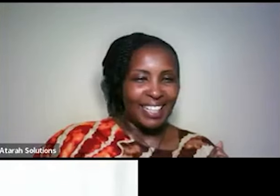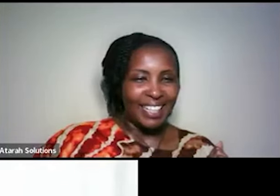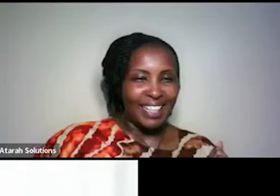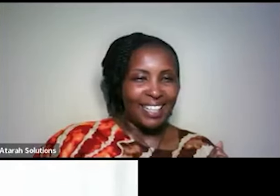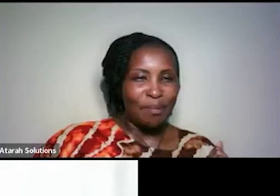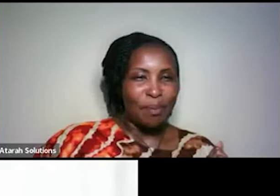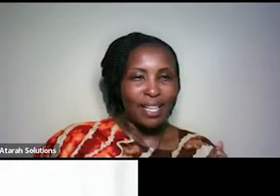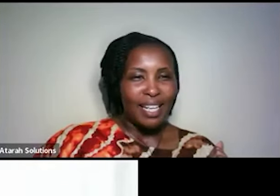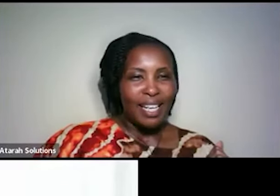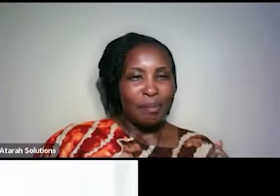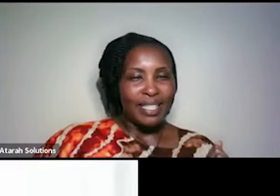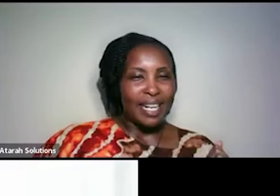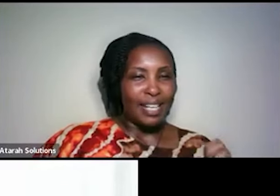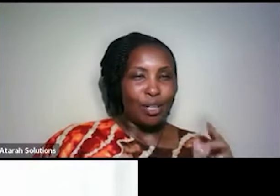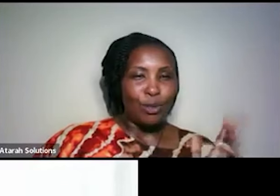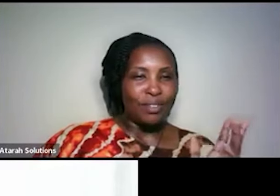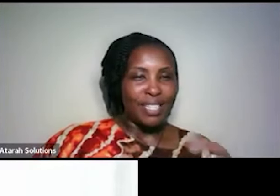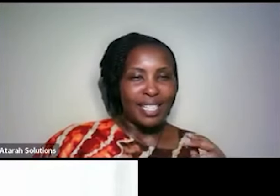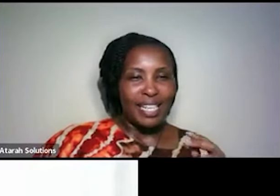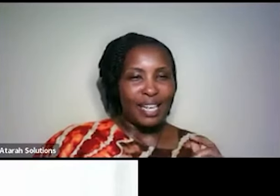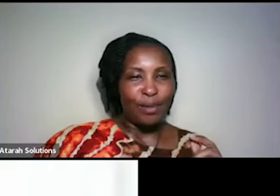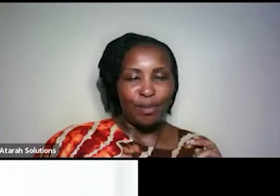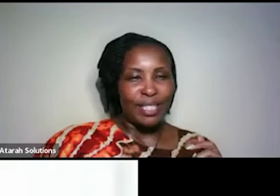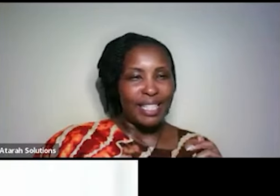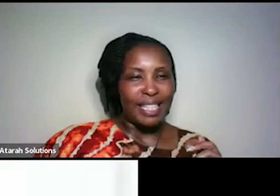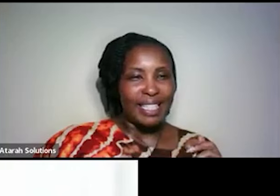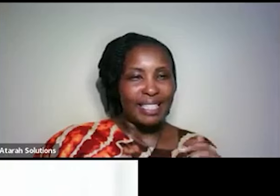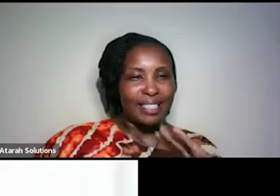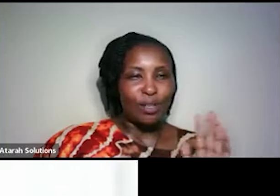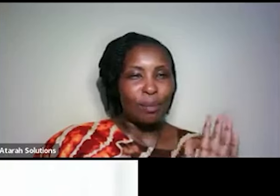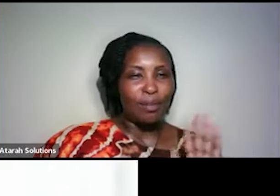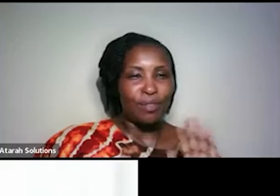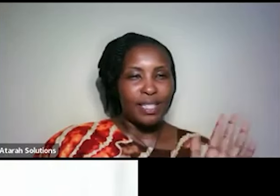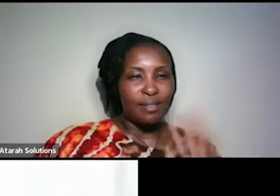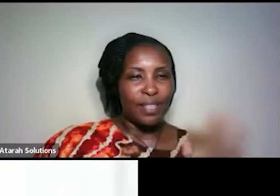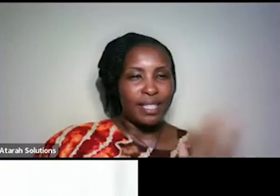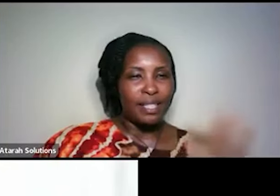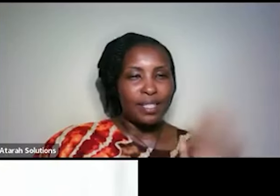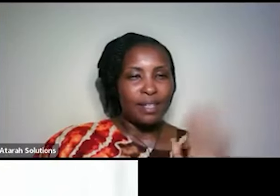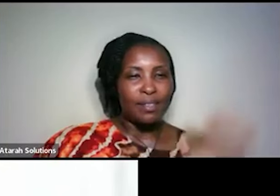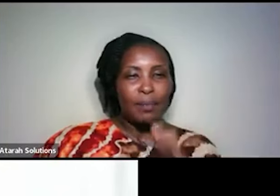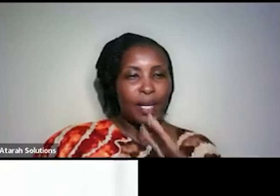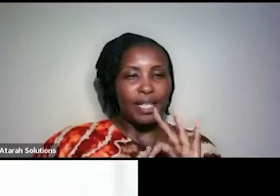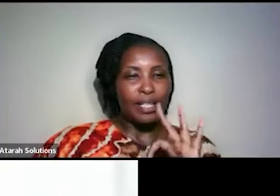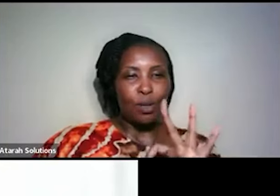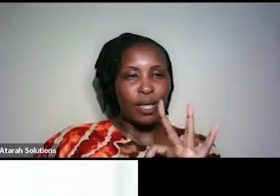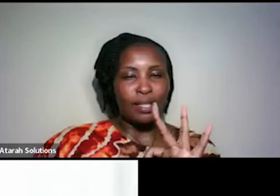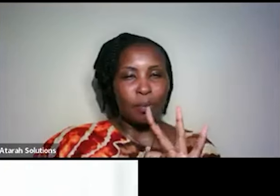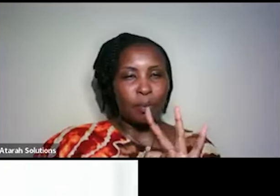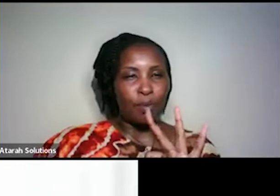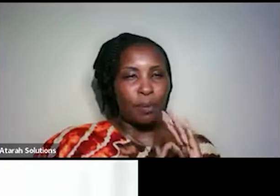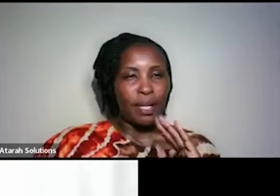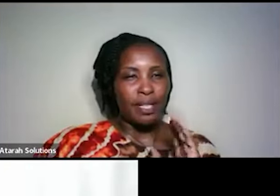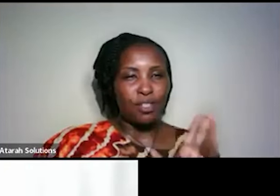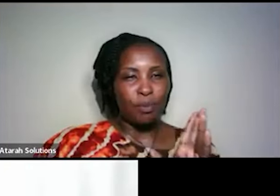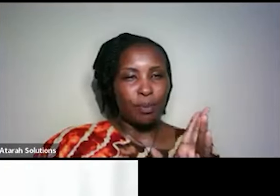beeping but i know you have just said hi you have not said anything it's gonna be first come first served and it's only